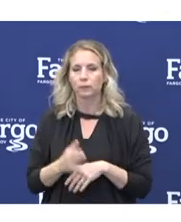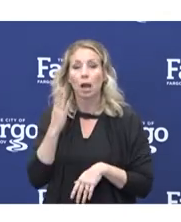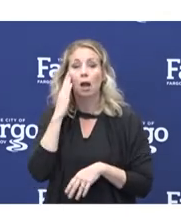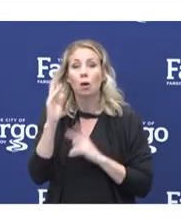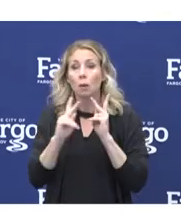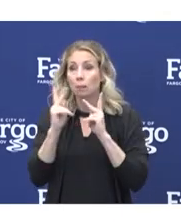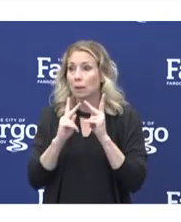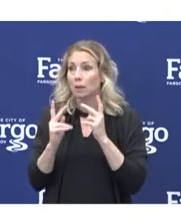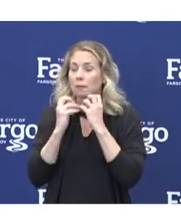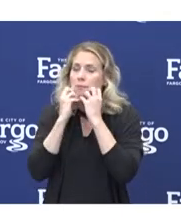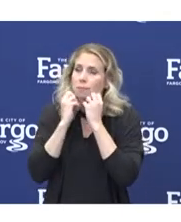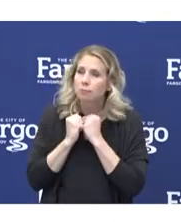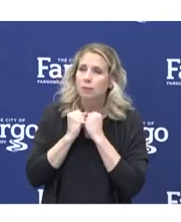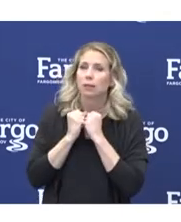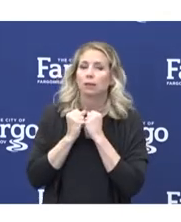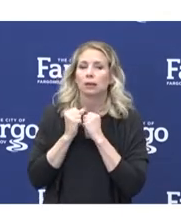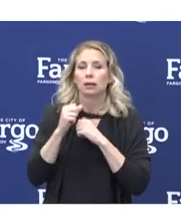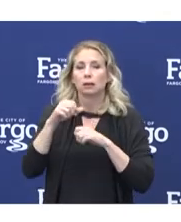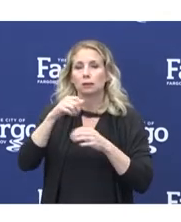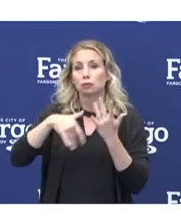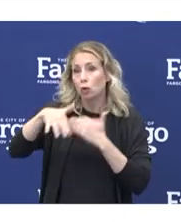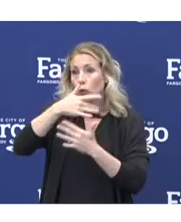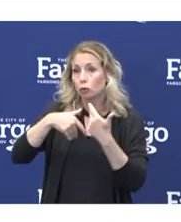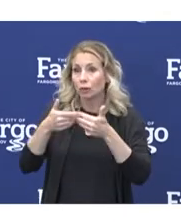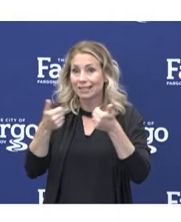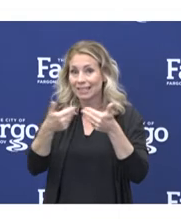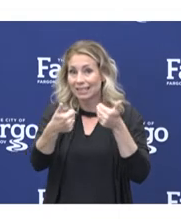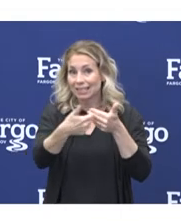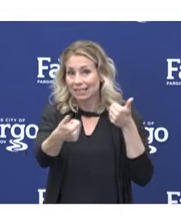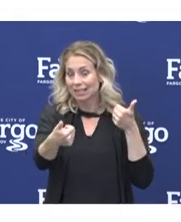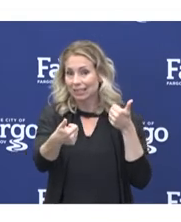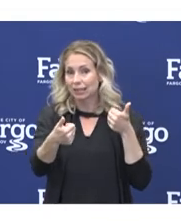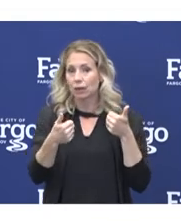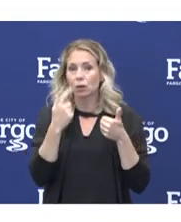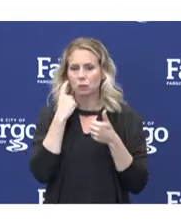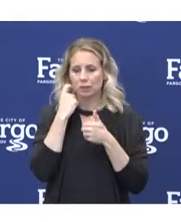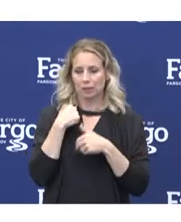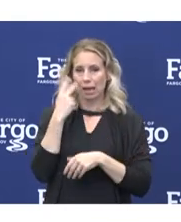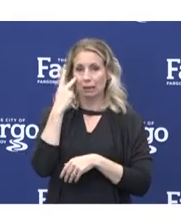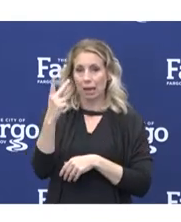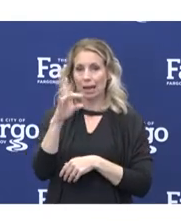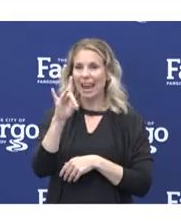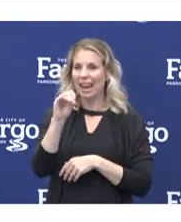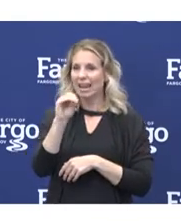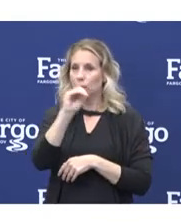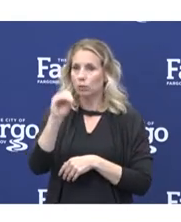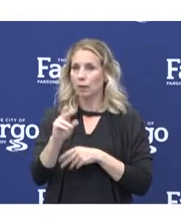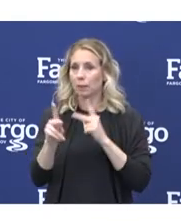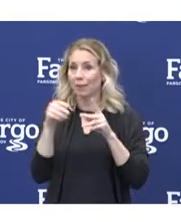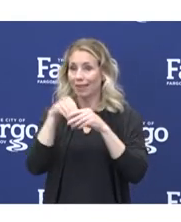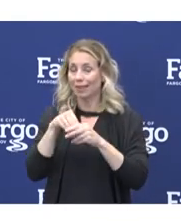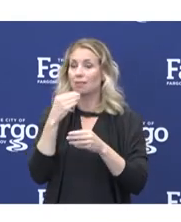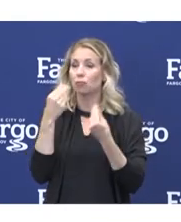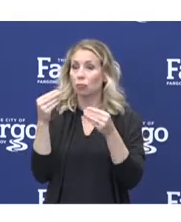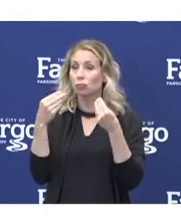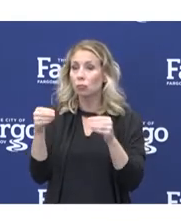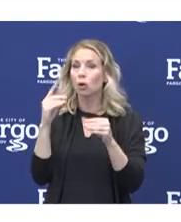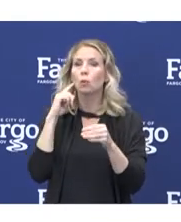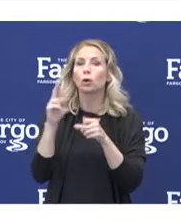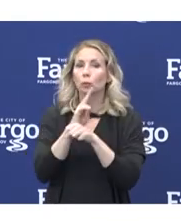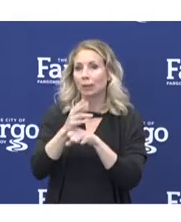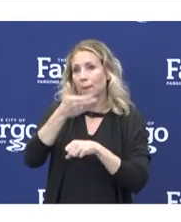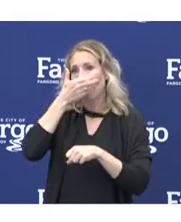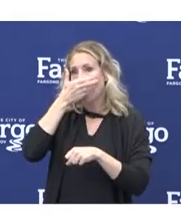community. Very pleased. I was out recently, and I saw 80% of the people in the grocery store wearing masks. And the reality is, those